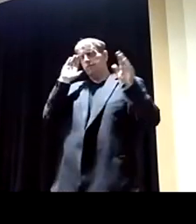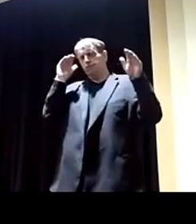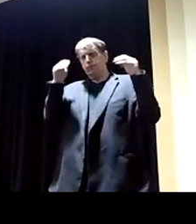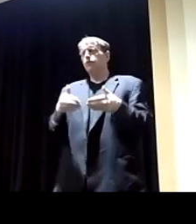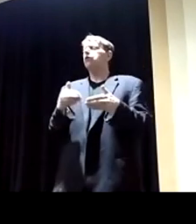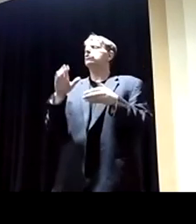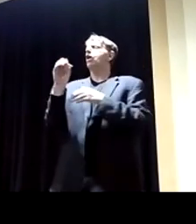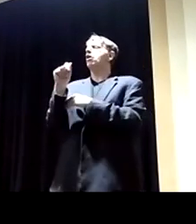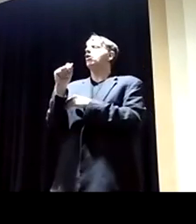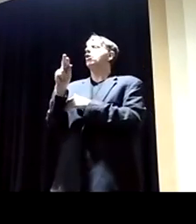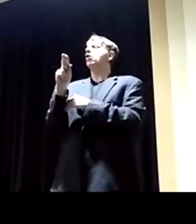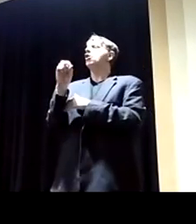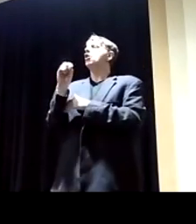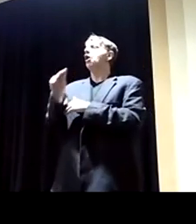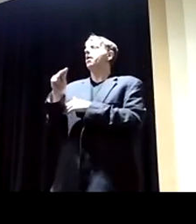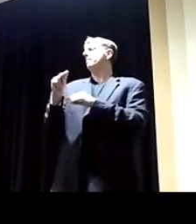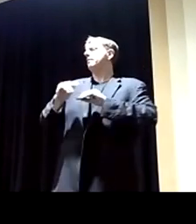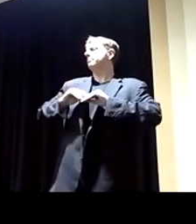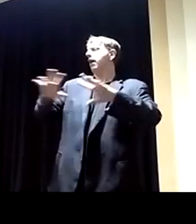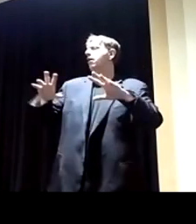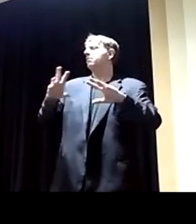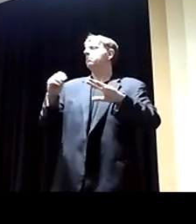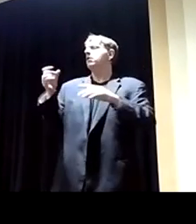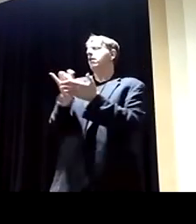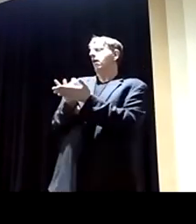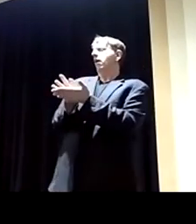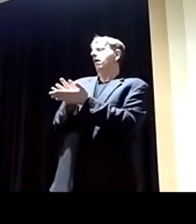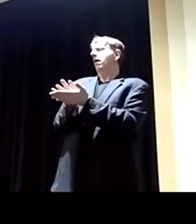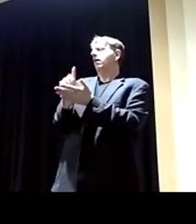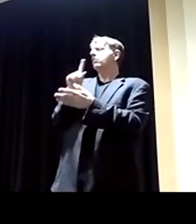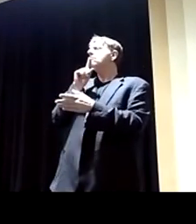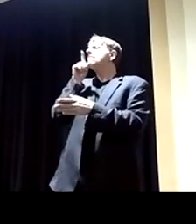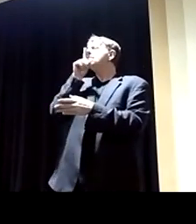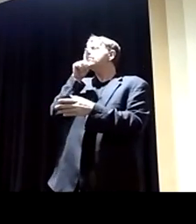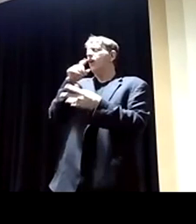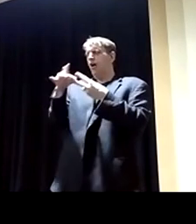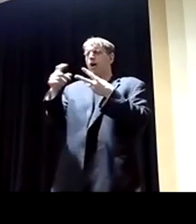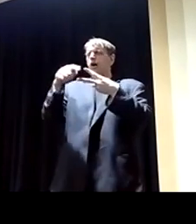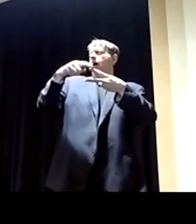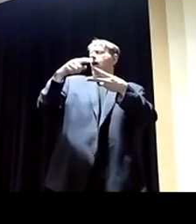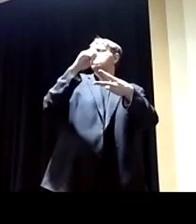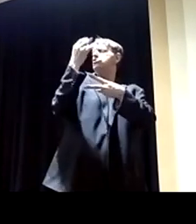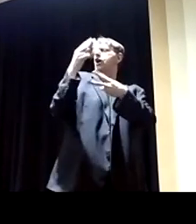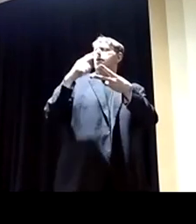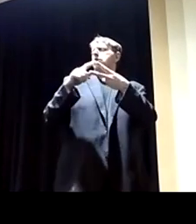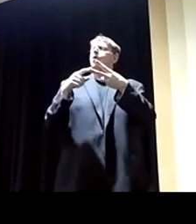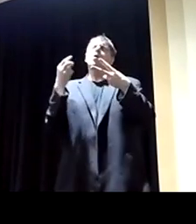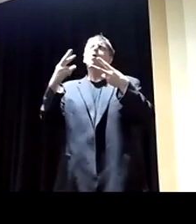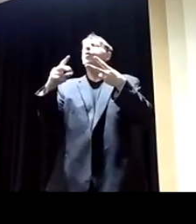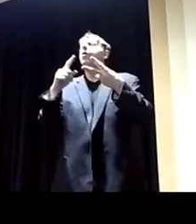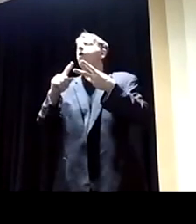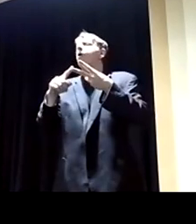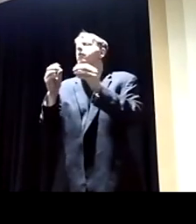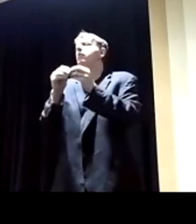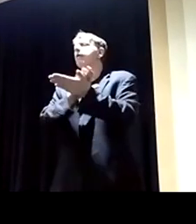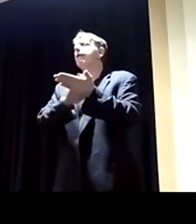output in our economy and reject the false choice that you have to choose between jobs or a